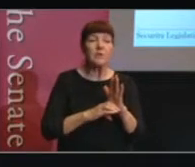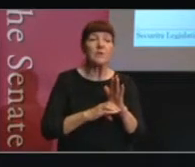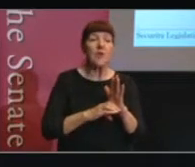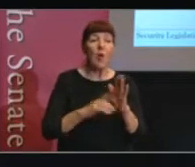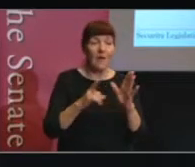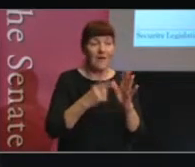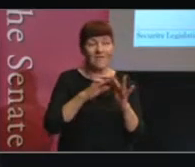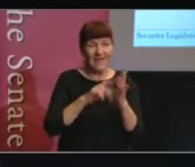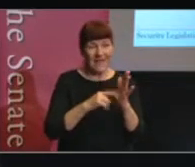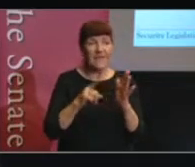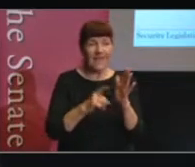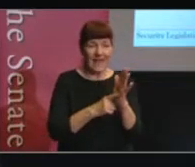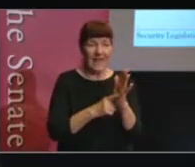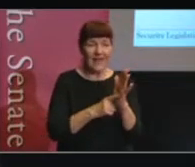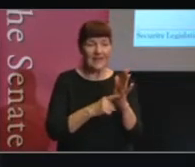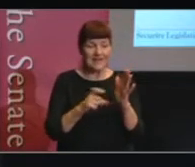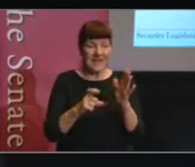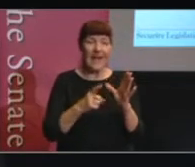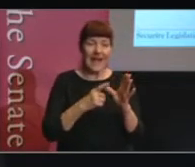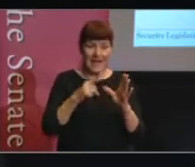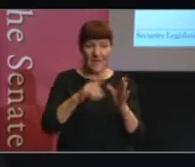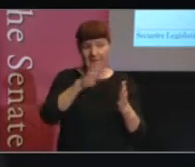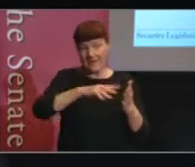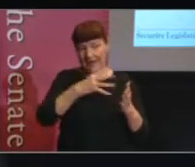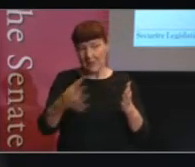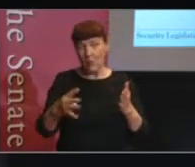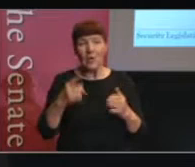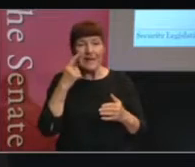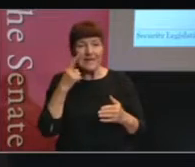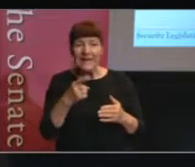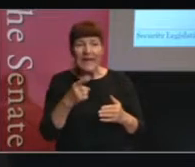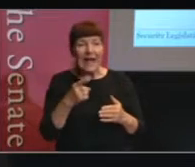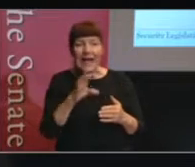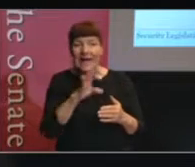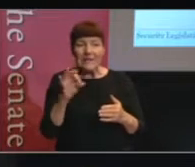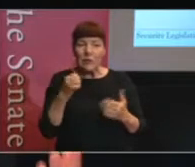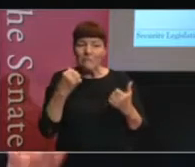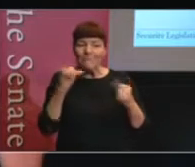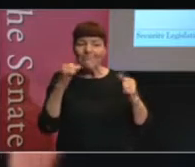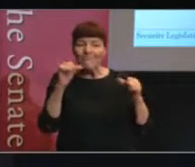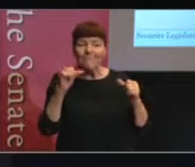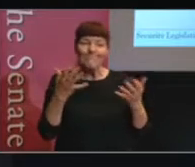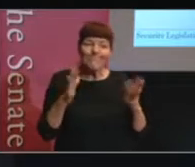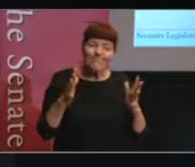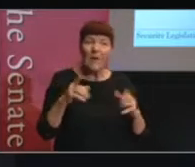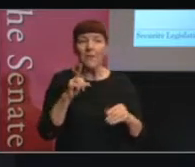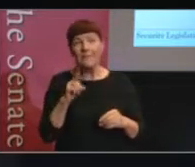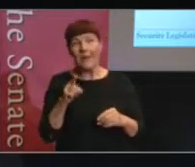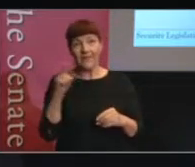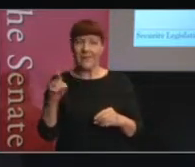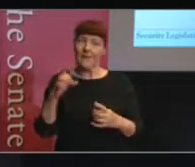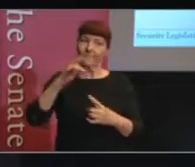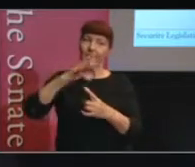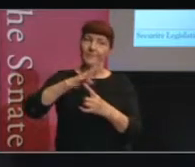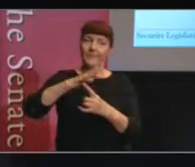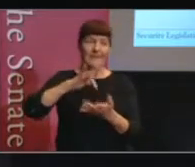table, you can see that sometimes they didn't have a very good strike rate, but they were central to